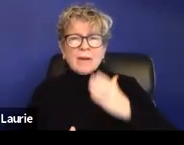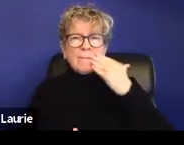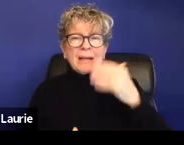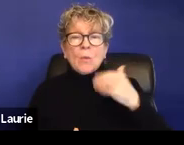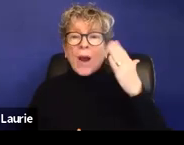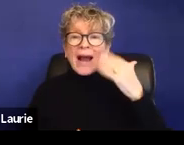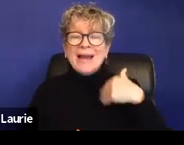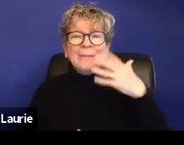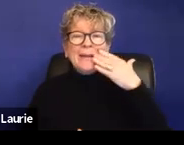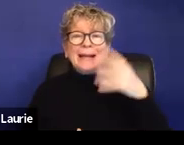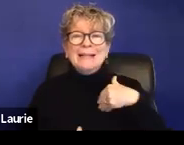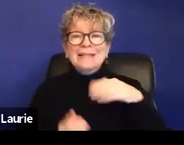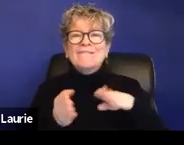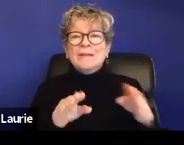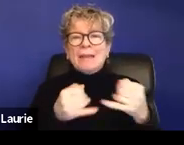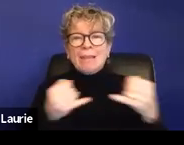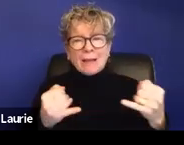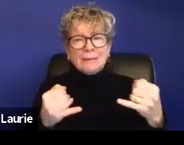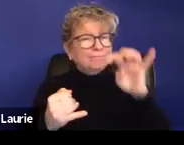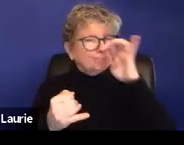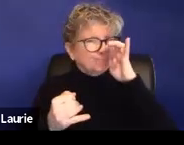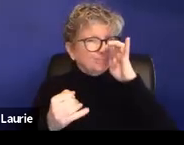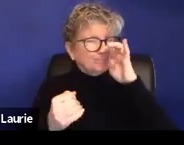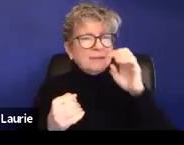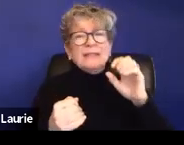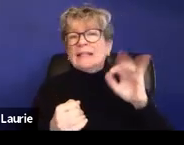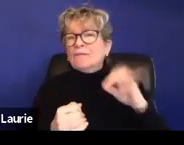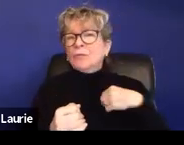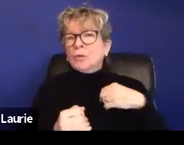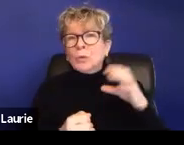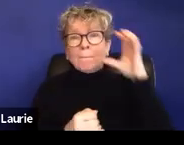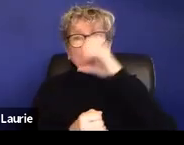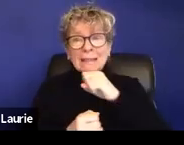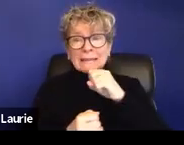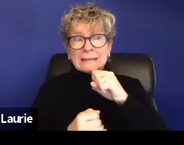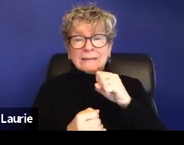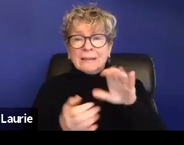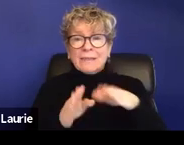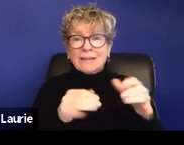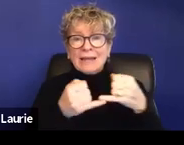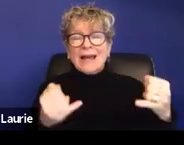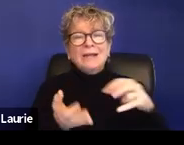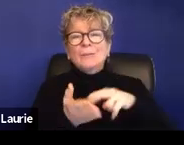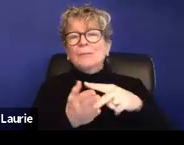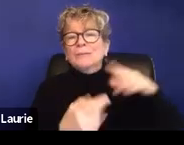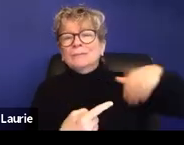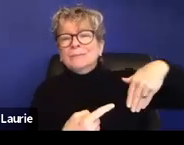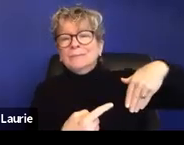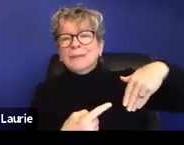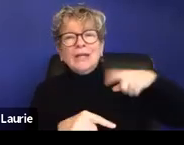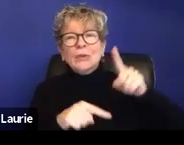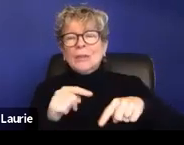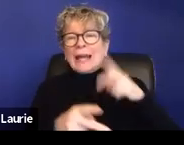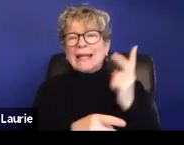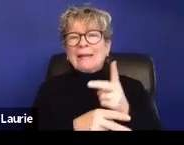have to be filed by. And once you miss that, you miss the opportunity to be able to hold that school accountable through